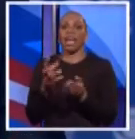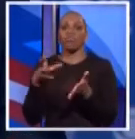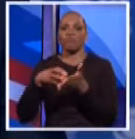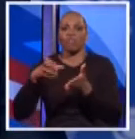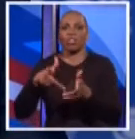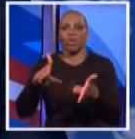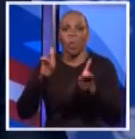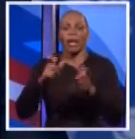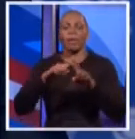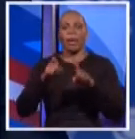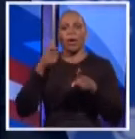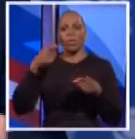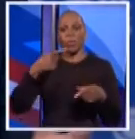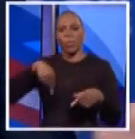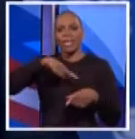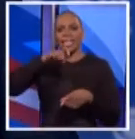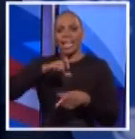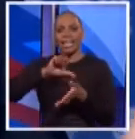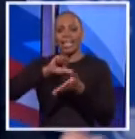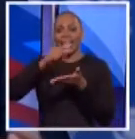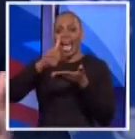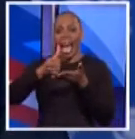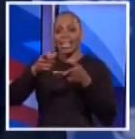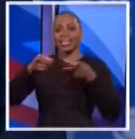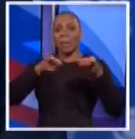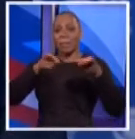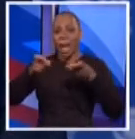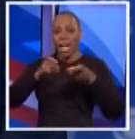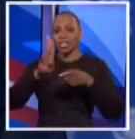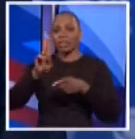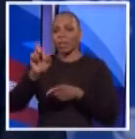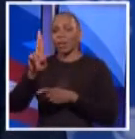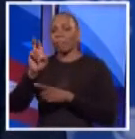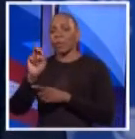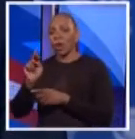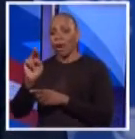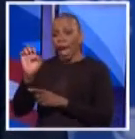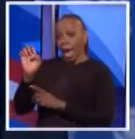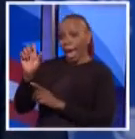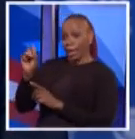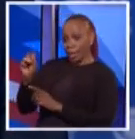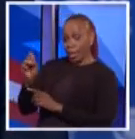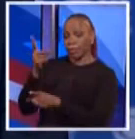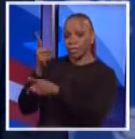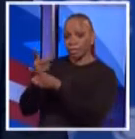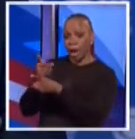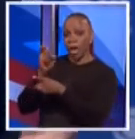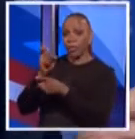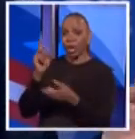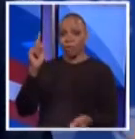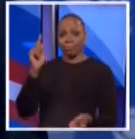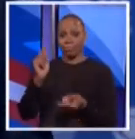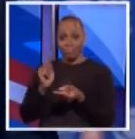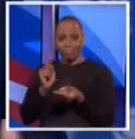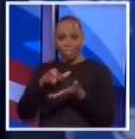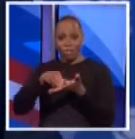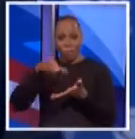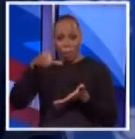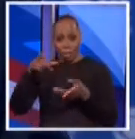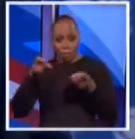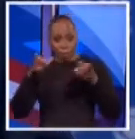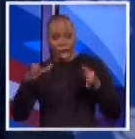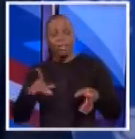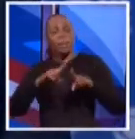have to build out the Asset Management Bureau. Elliot's right. We have to lower the $400 million in fees we're paying wealthy managers. But in order to do that,